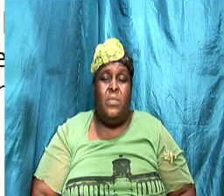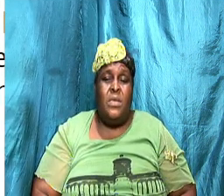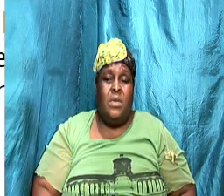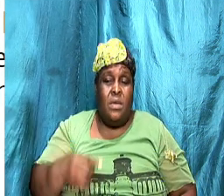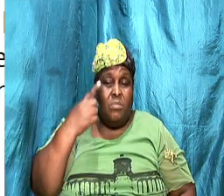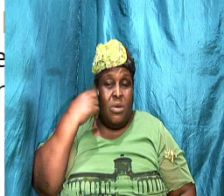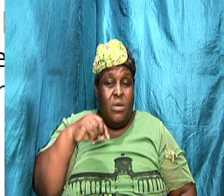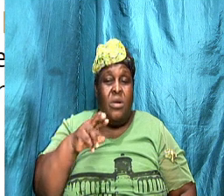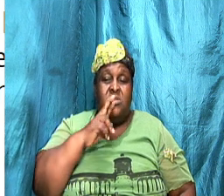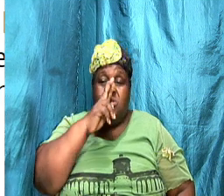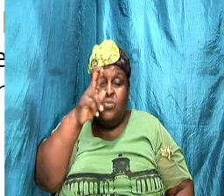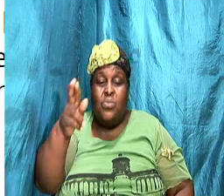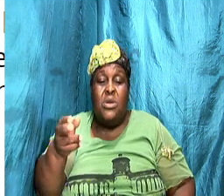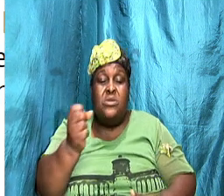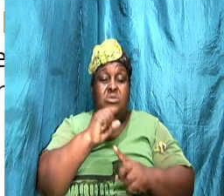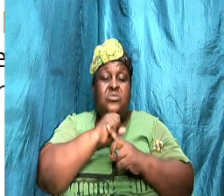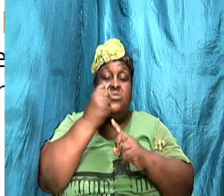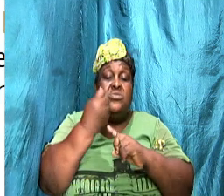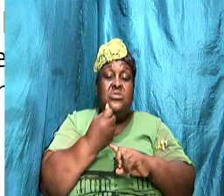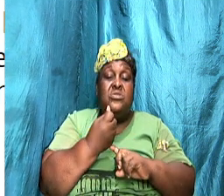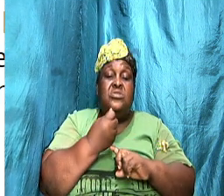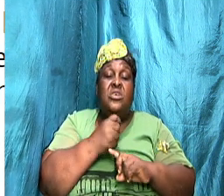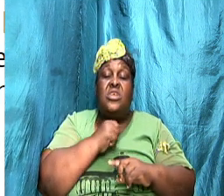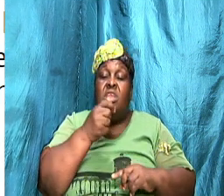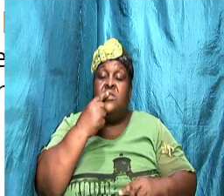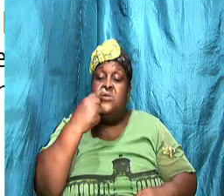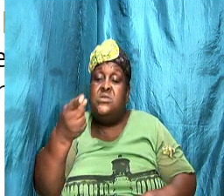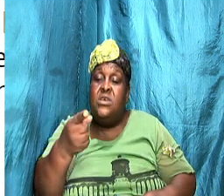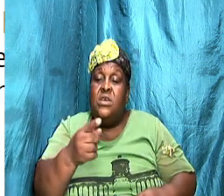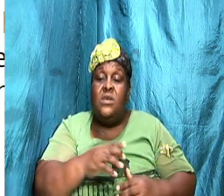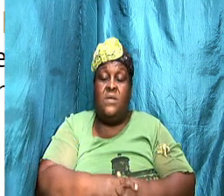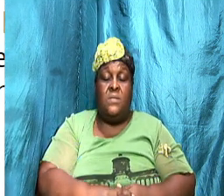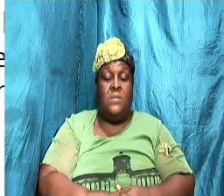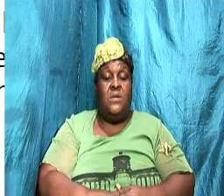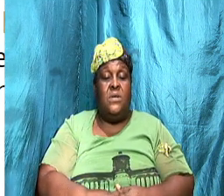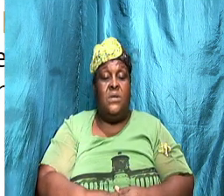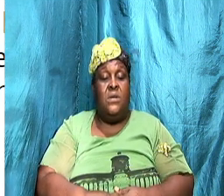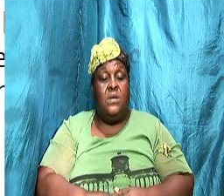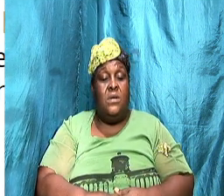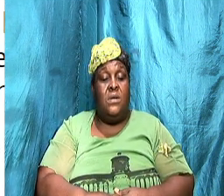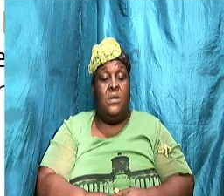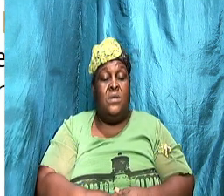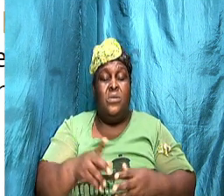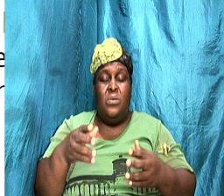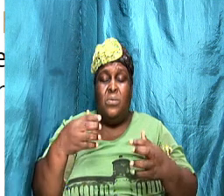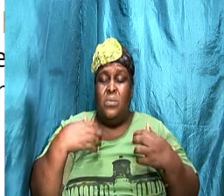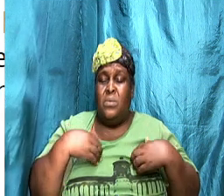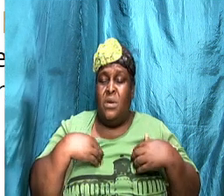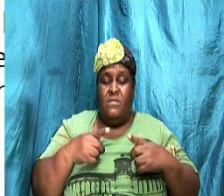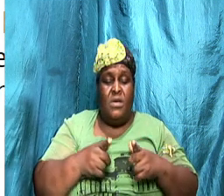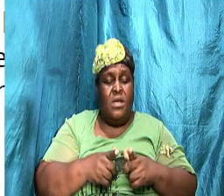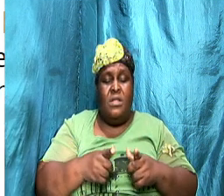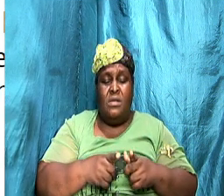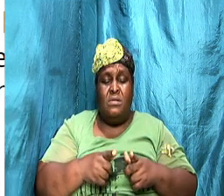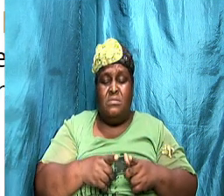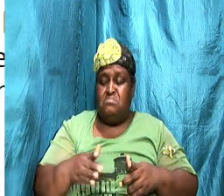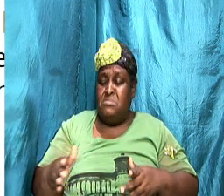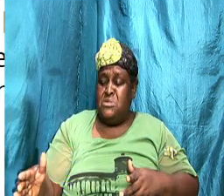the real situation is not addressed and you have another little side conversation side argument